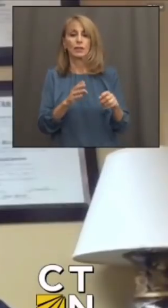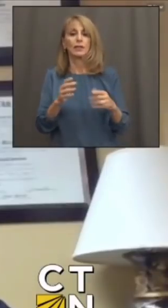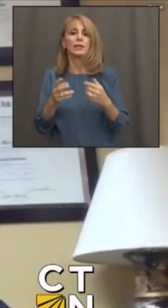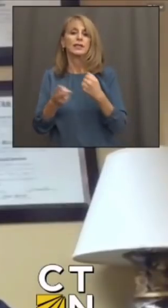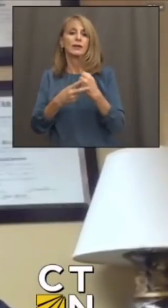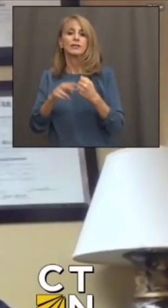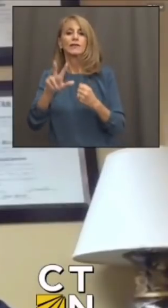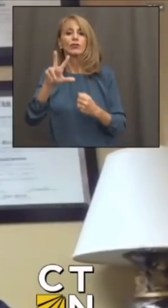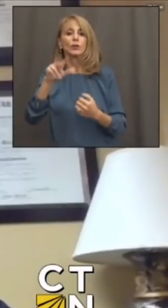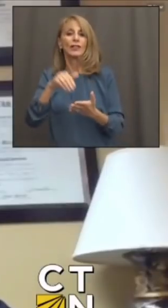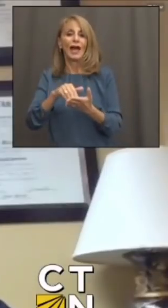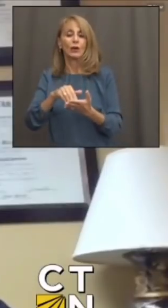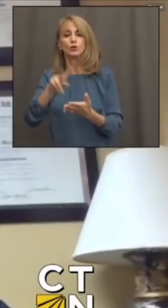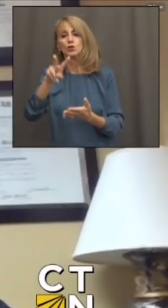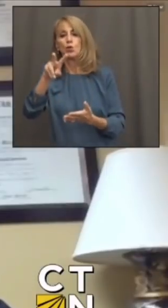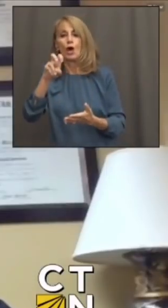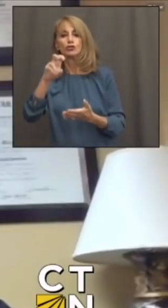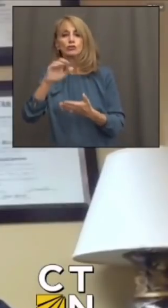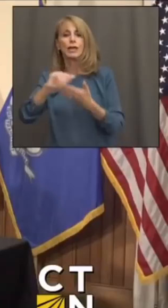,200 a month.